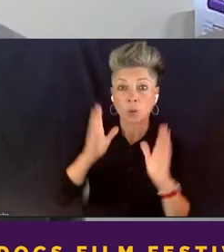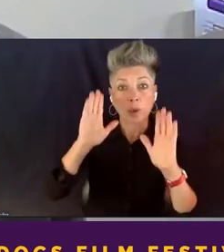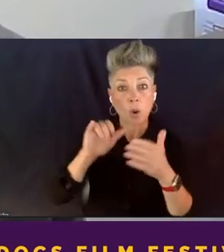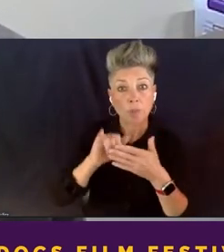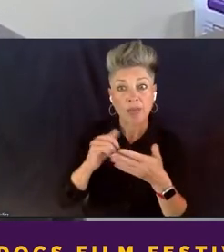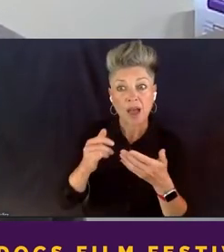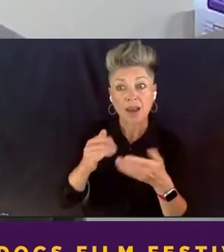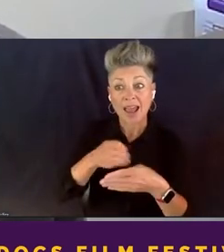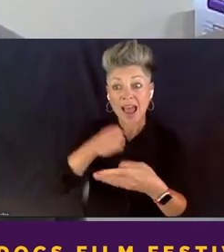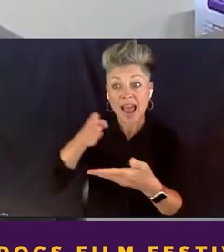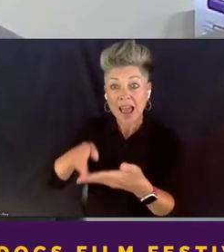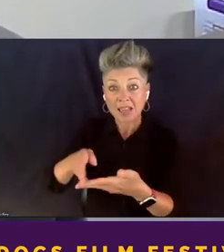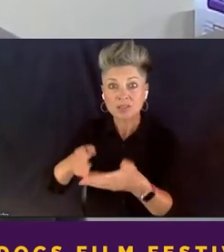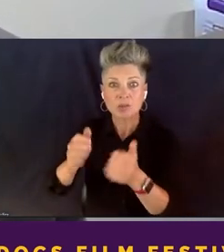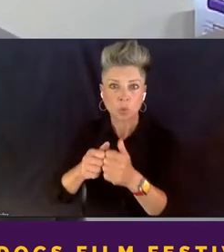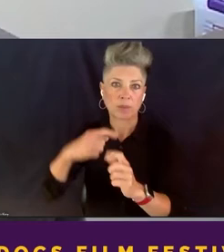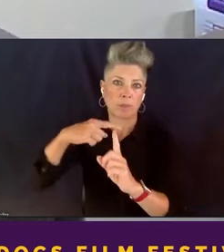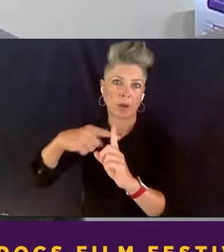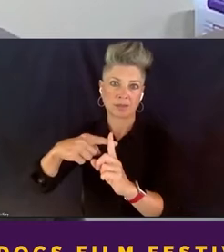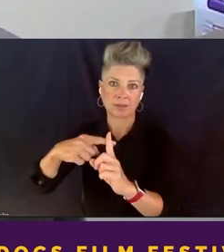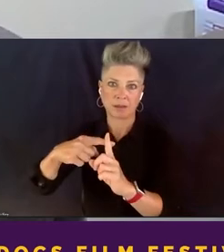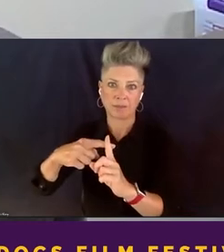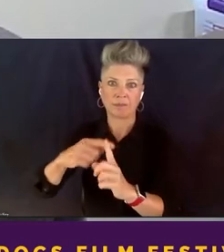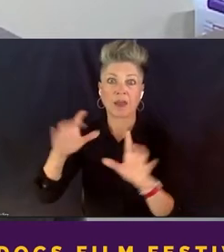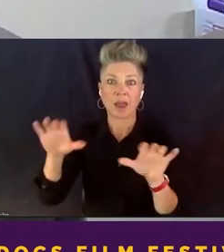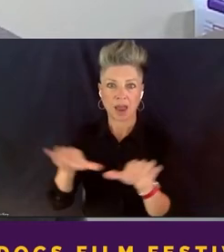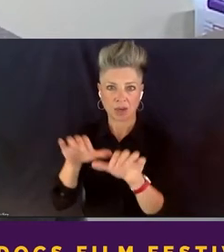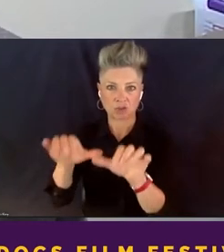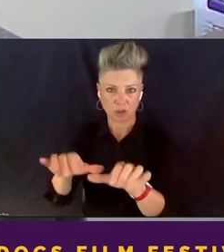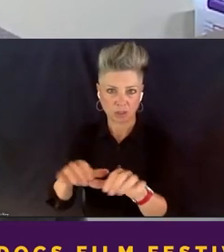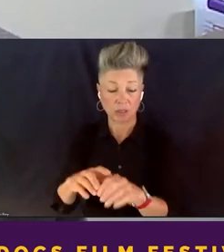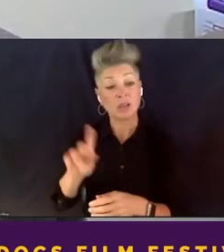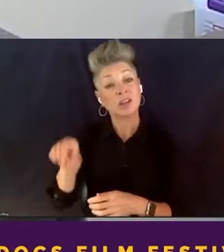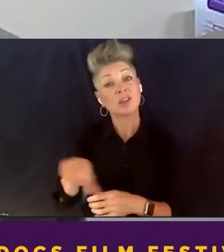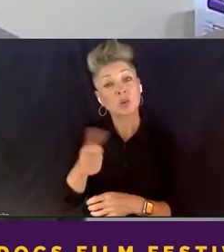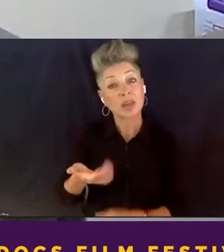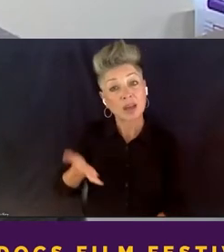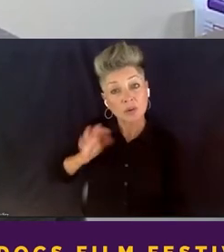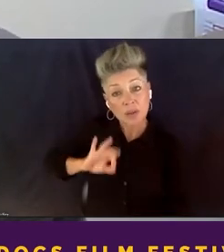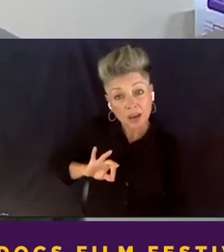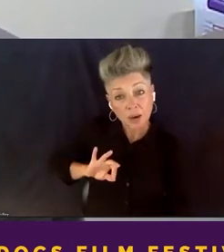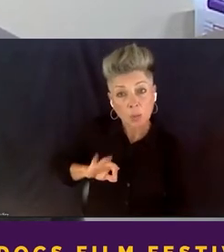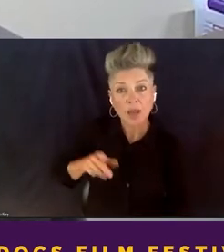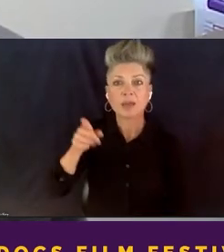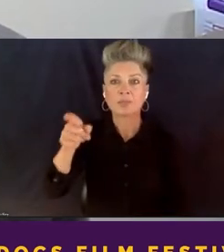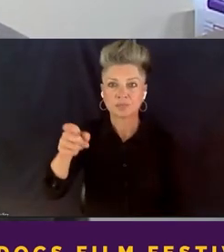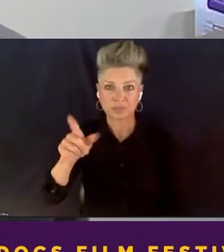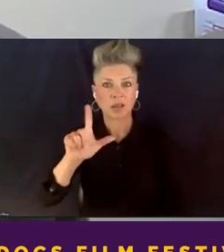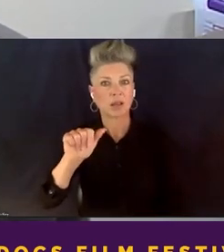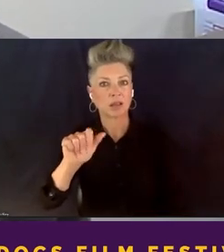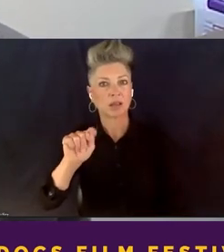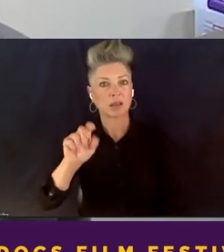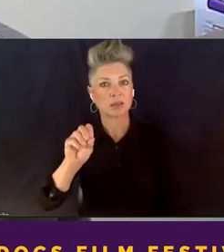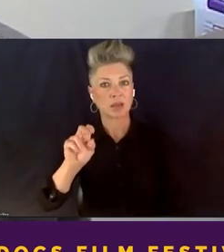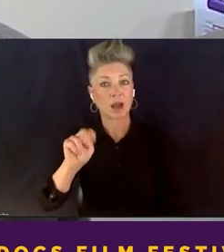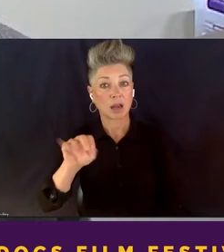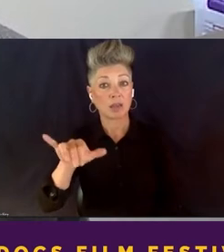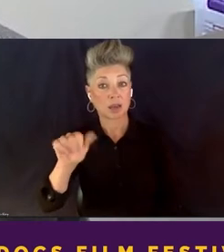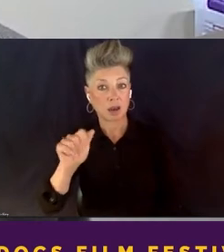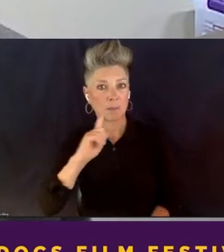action? So the other takeaway from this is, is that Latonya mentioned several times that